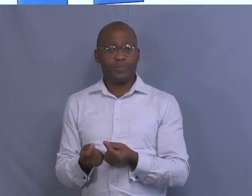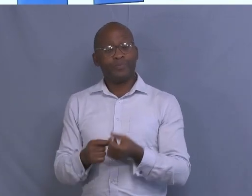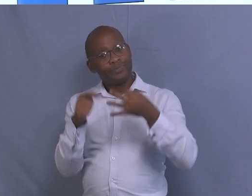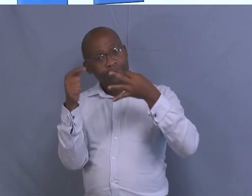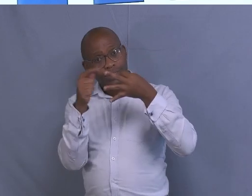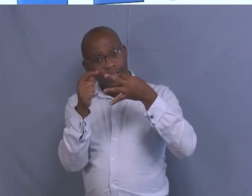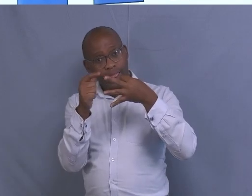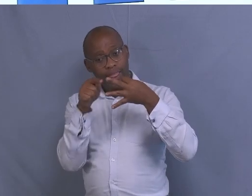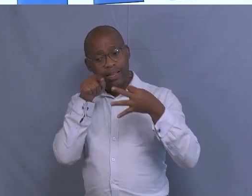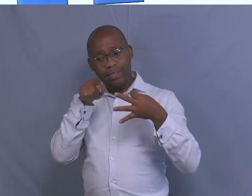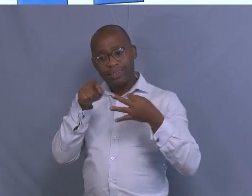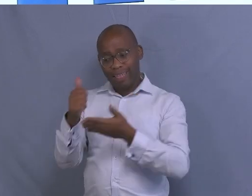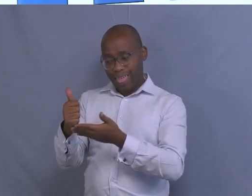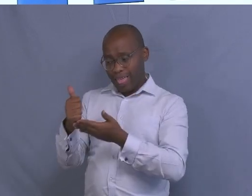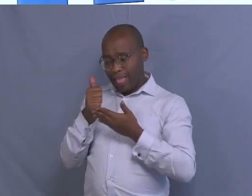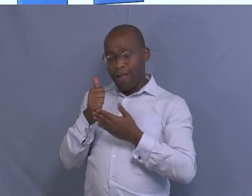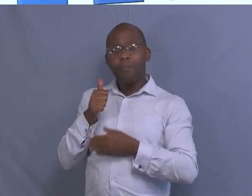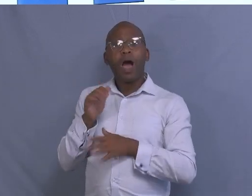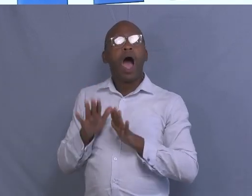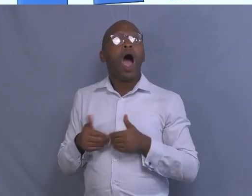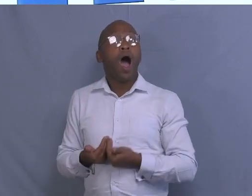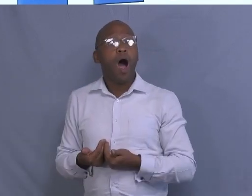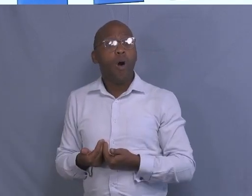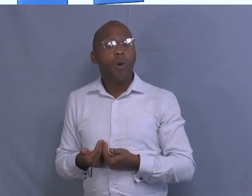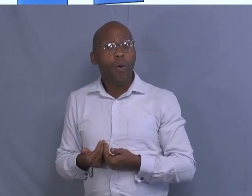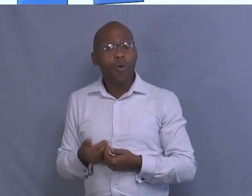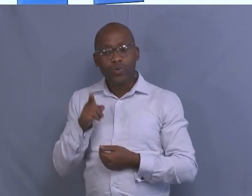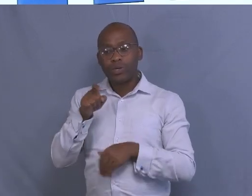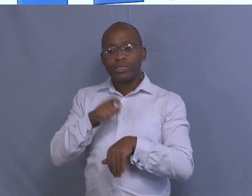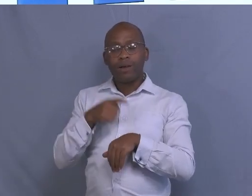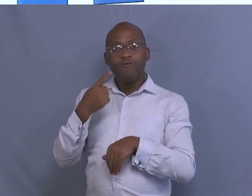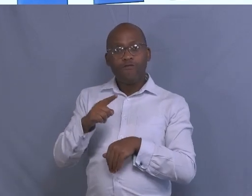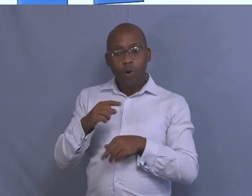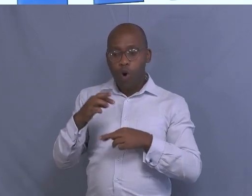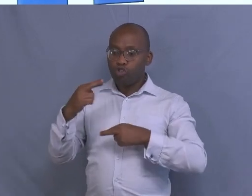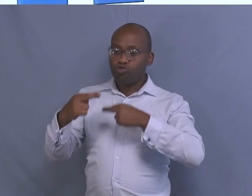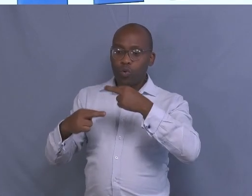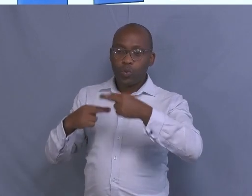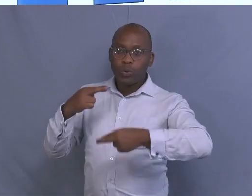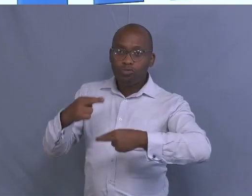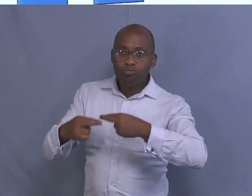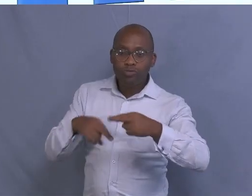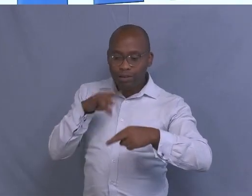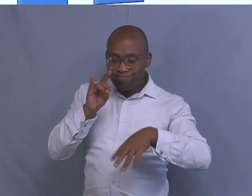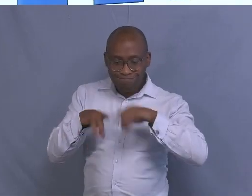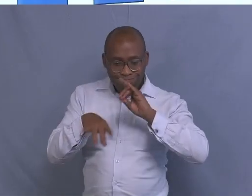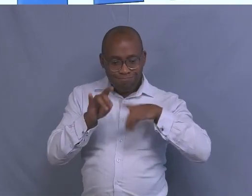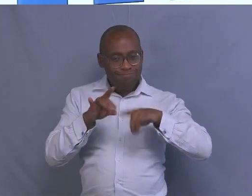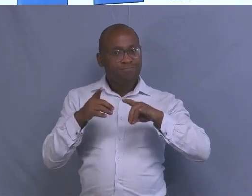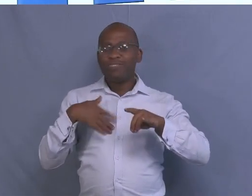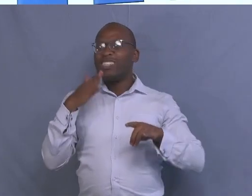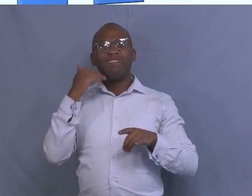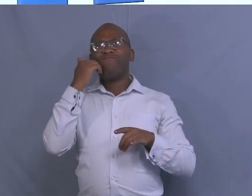us to apply rotational grazing. Of course, we said there is overgrazing. Therefore,